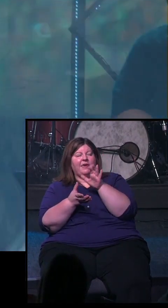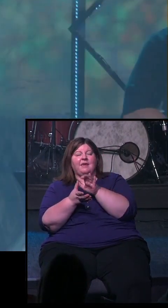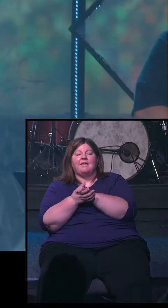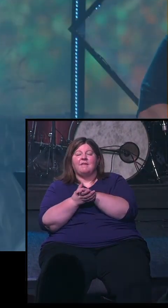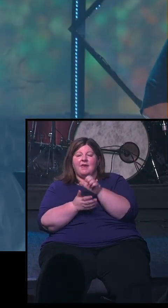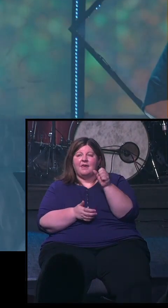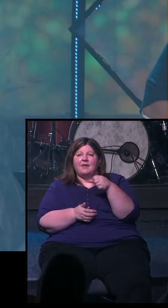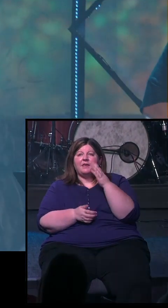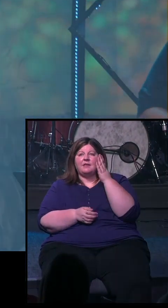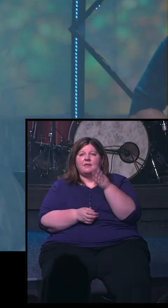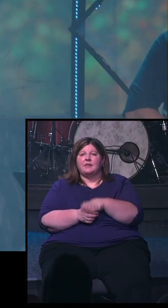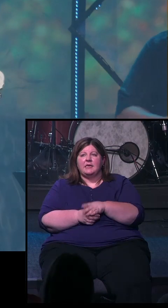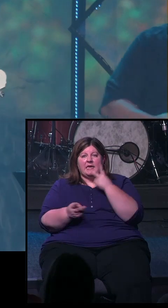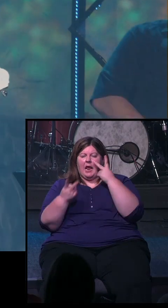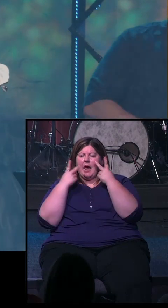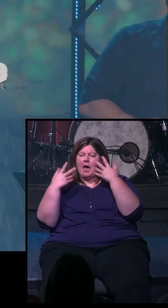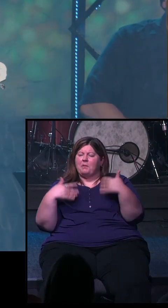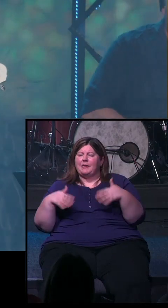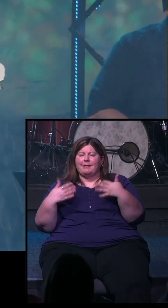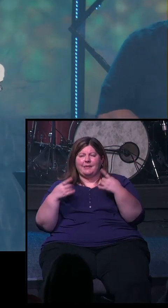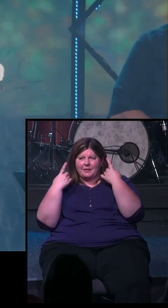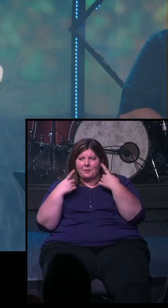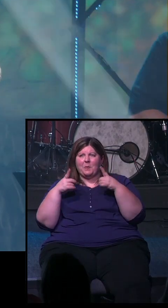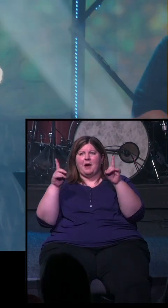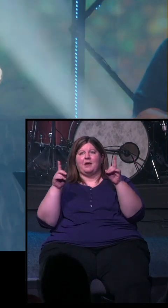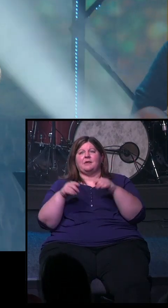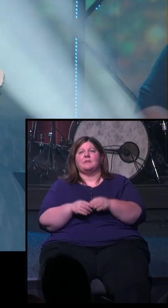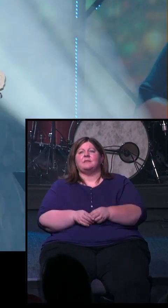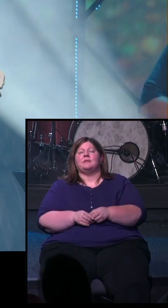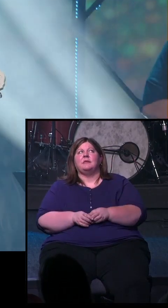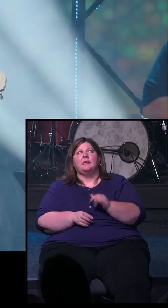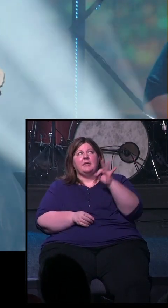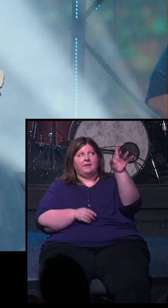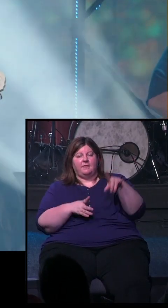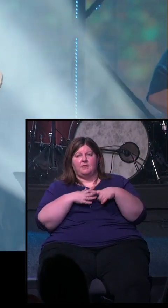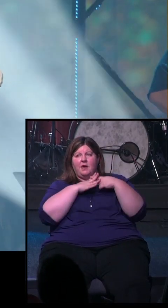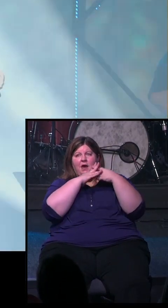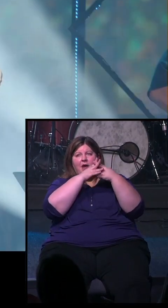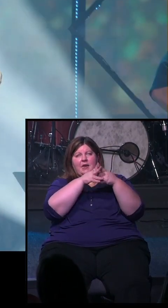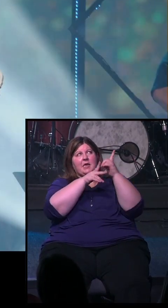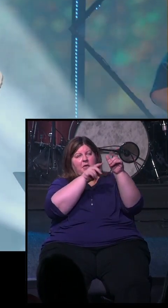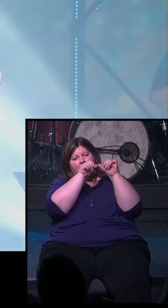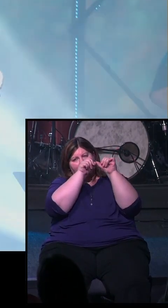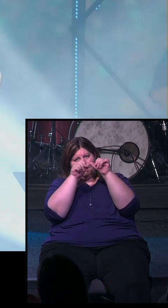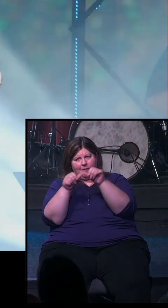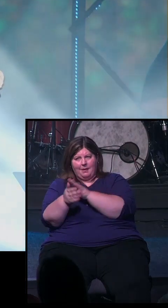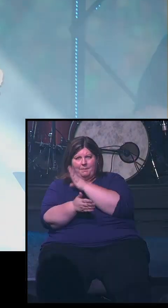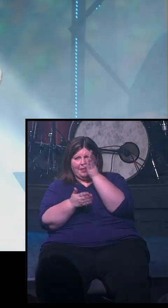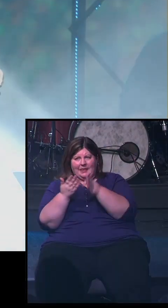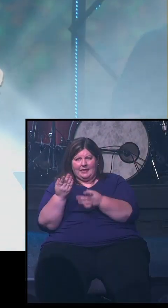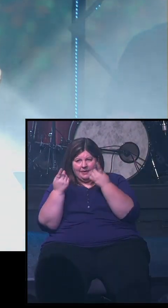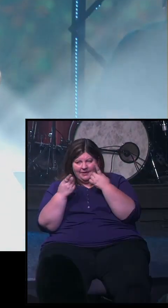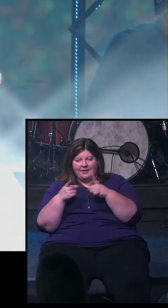it. I've seen how good it works. If you started, you're